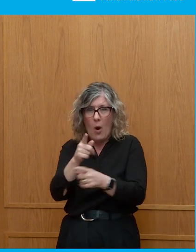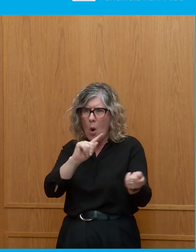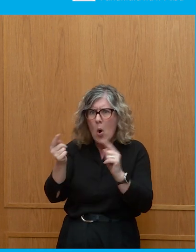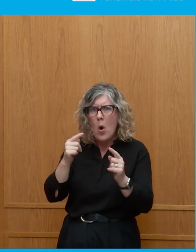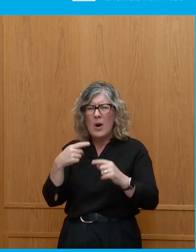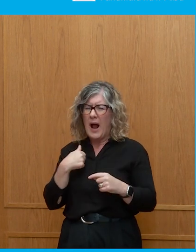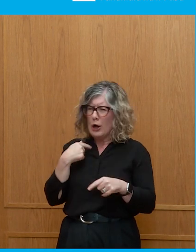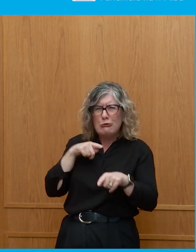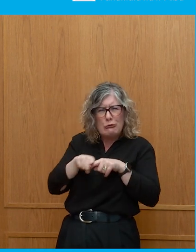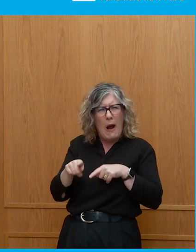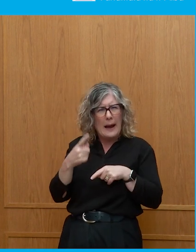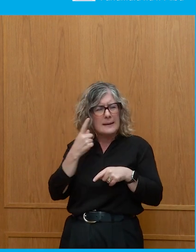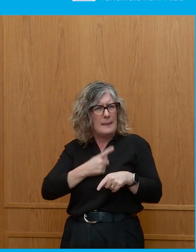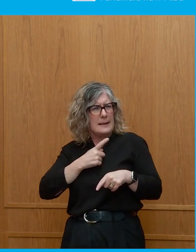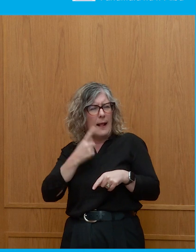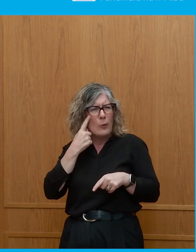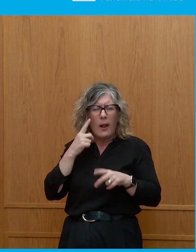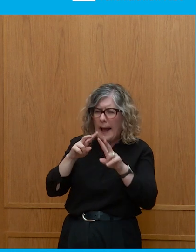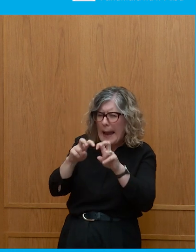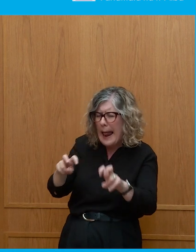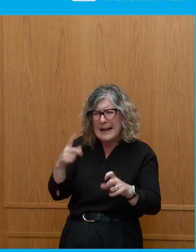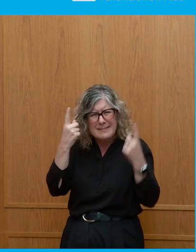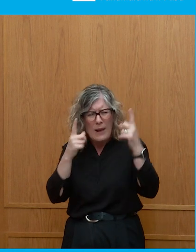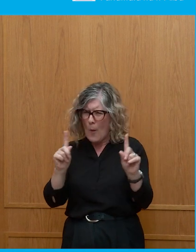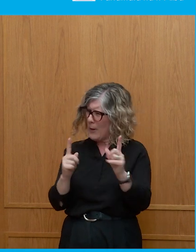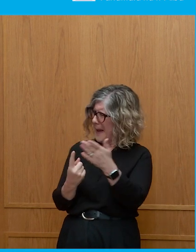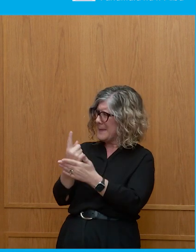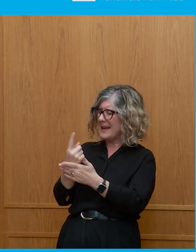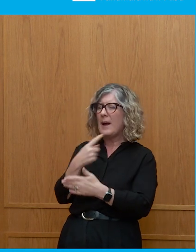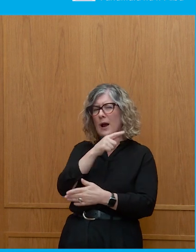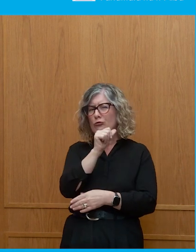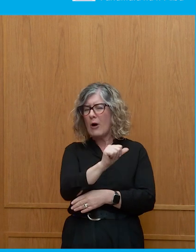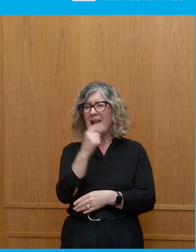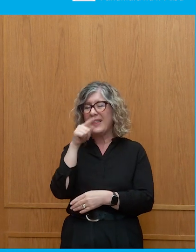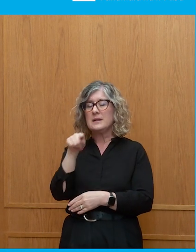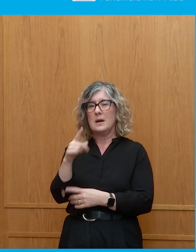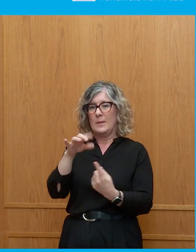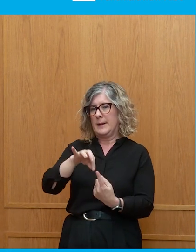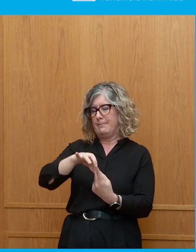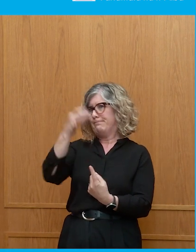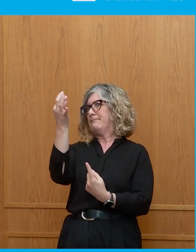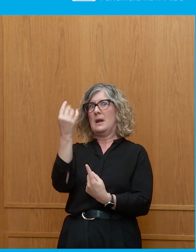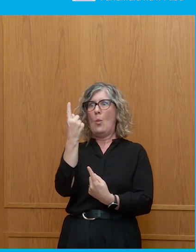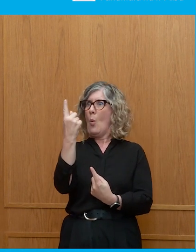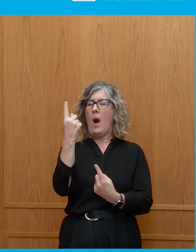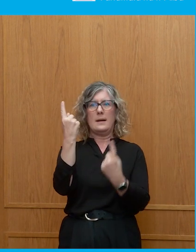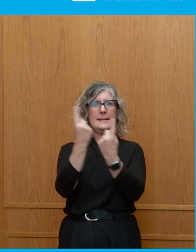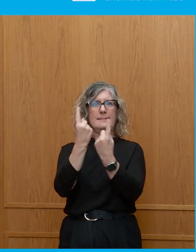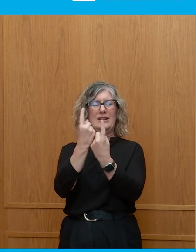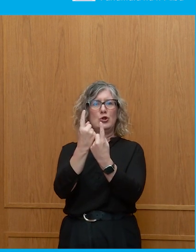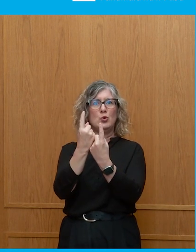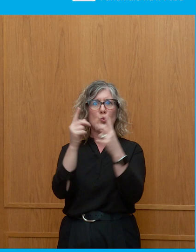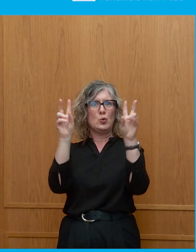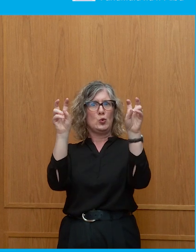analyse that myself, and you're right. I kind of thought, well, it is a single issue. Are you right or wrong? And it occurred to me then, has the